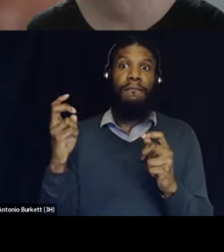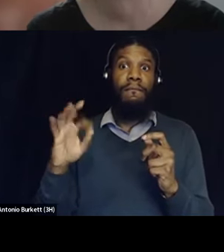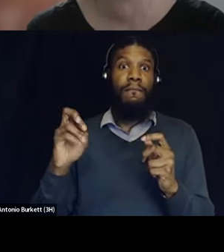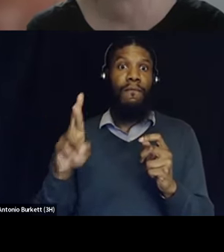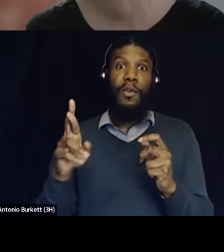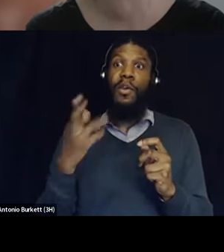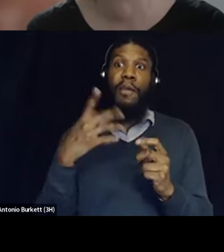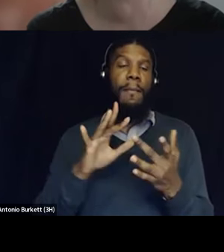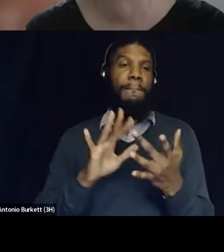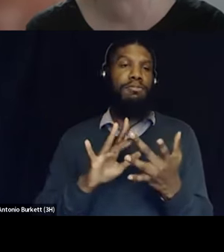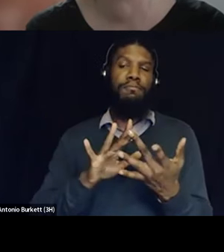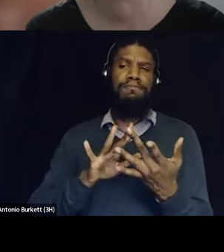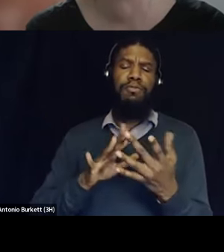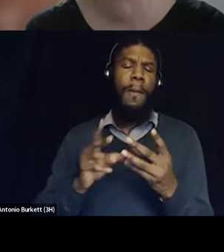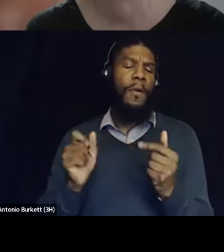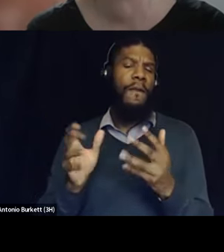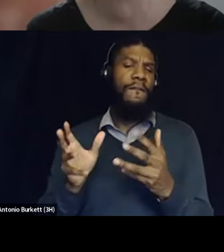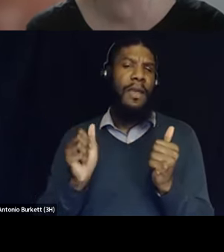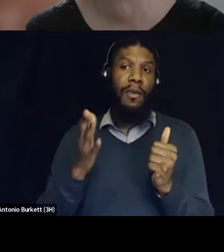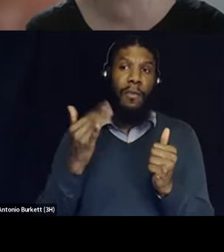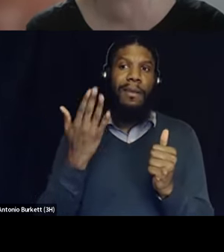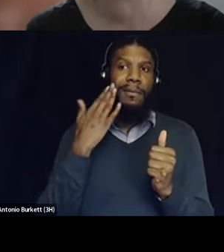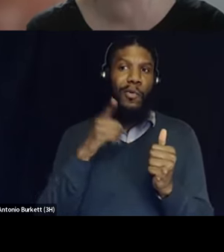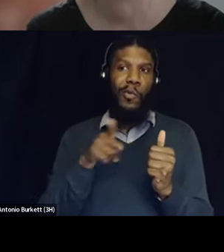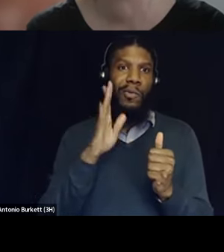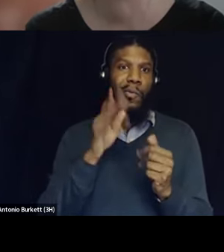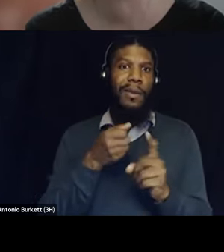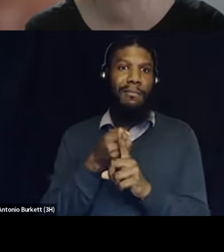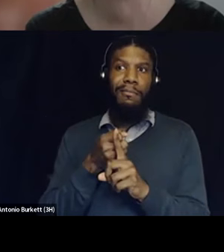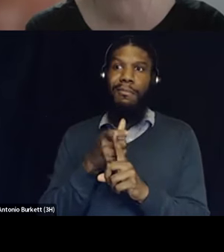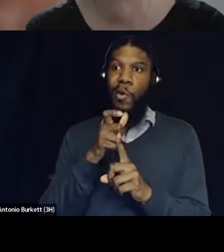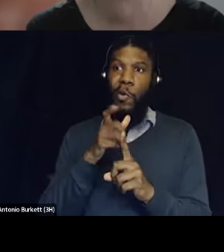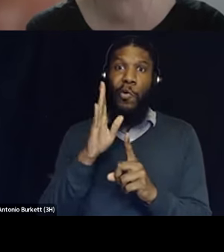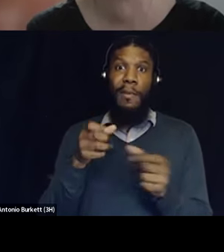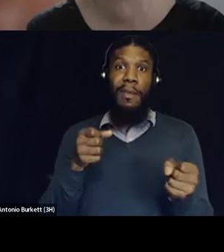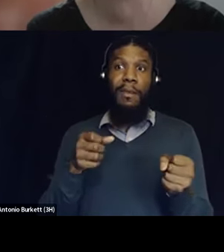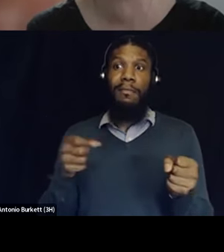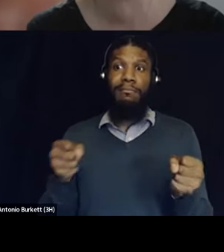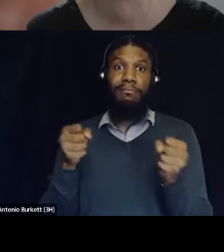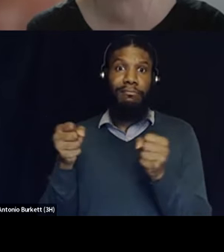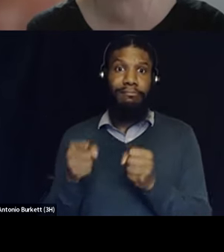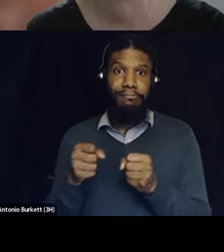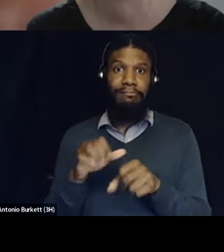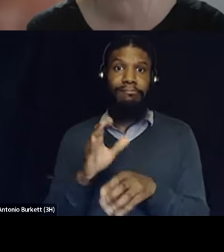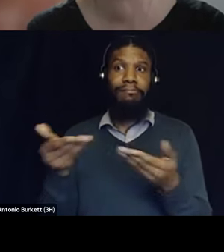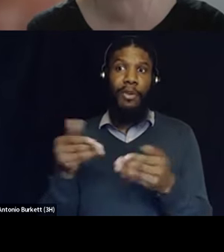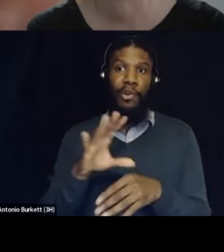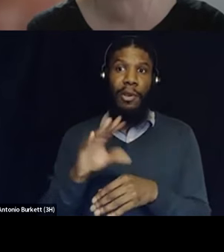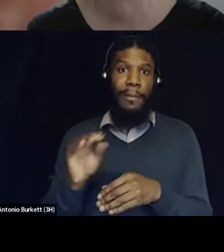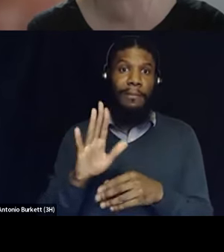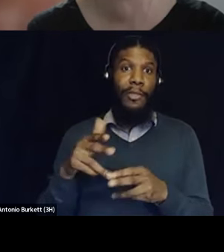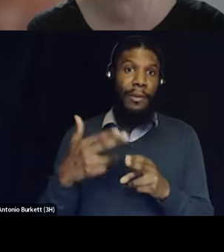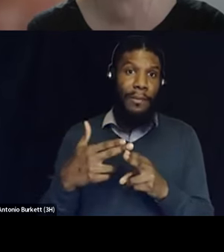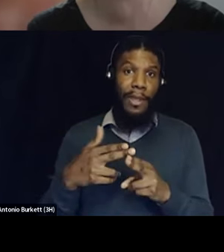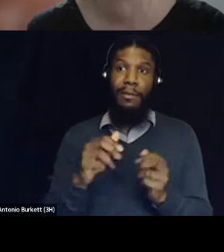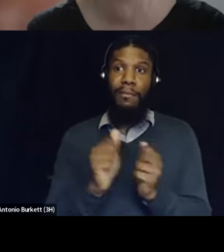so quickly because they know that this is impacting who's going to work at the company their reputations on university campuses so there's a